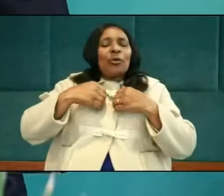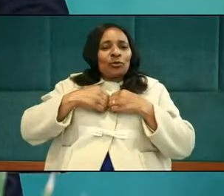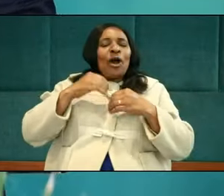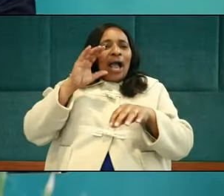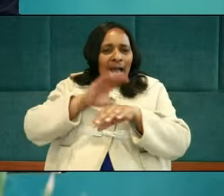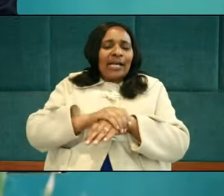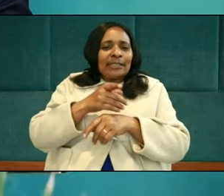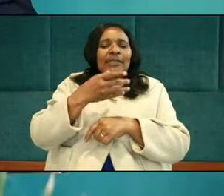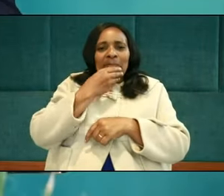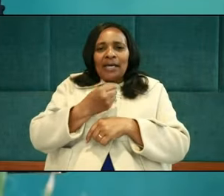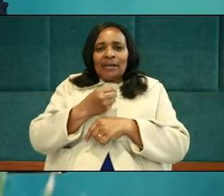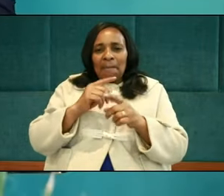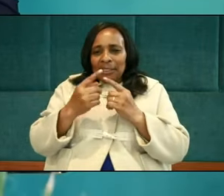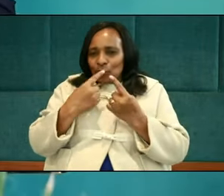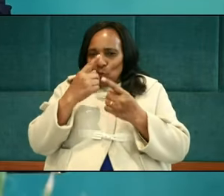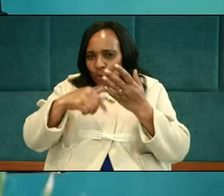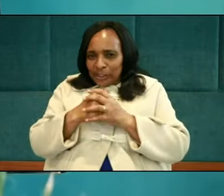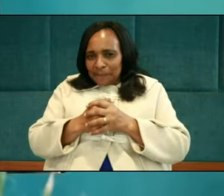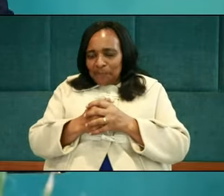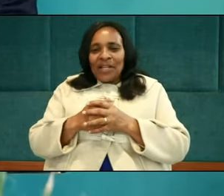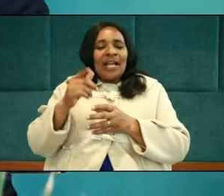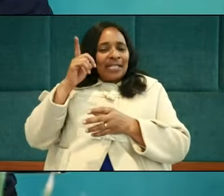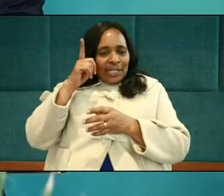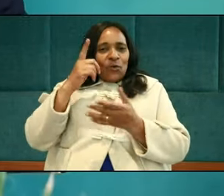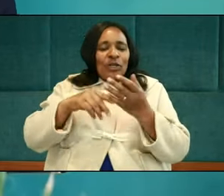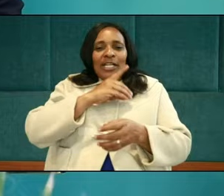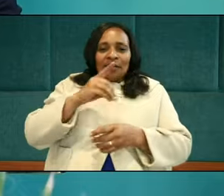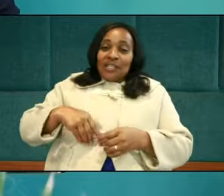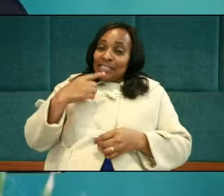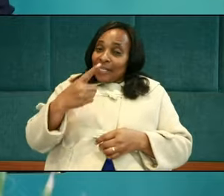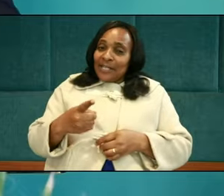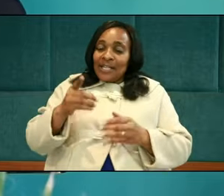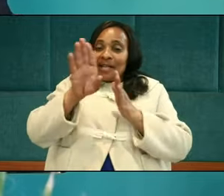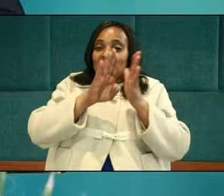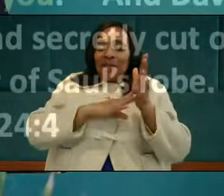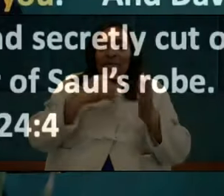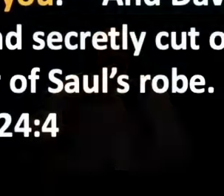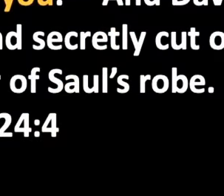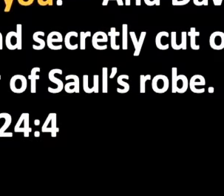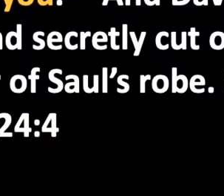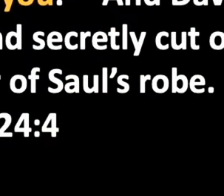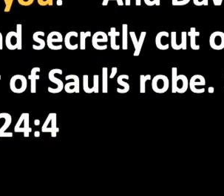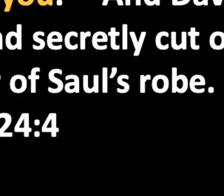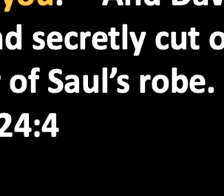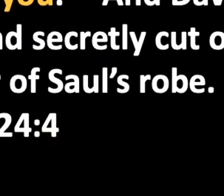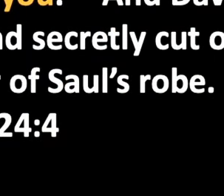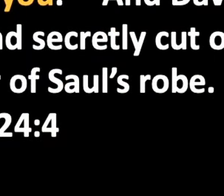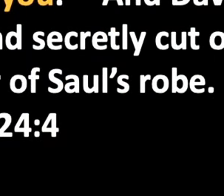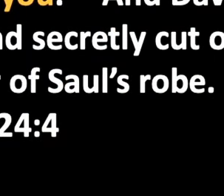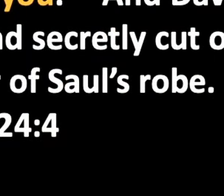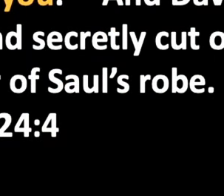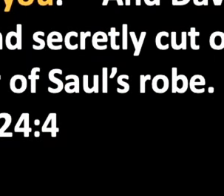read it to you so you know what I'm talking about. Listen to what David's men said. The Bible says, Then the men of David said to him, This